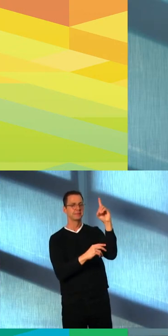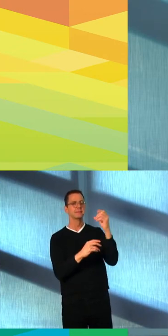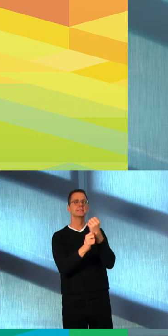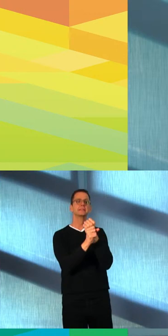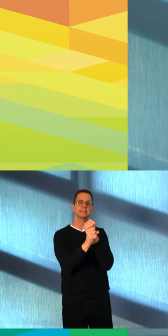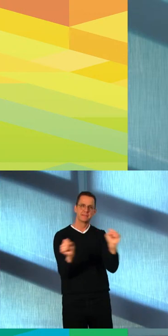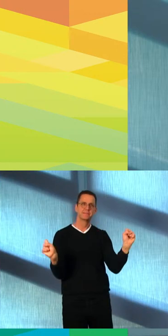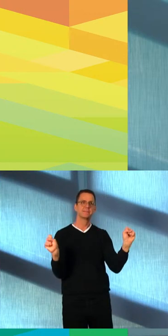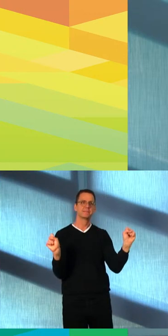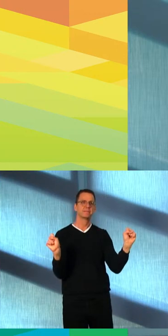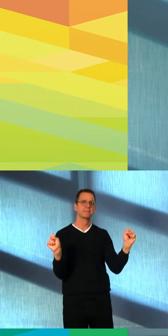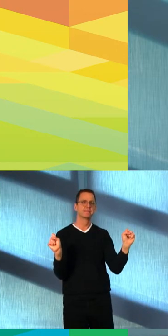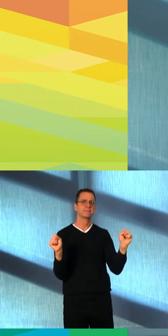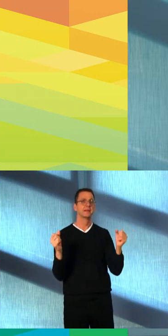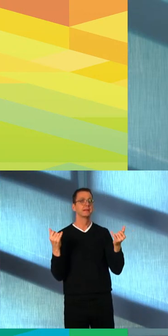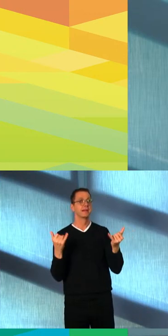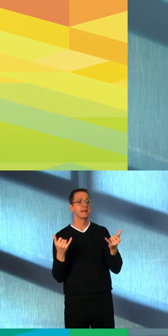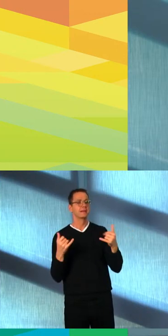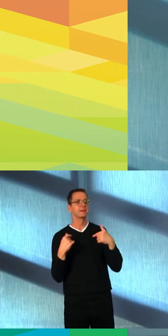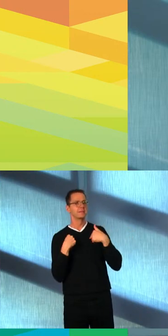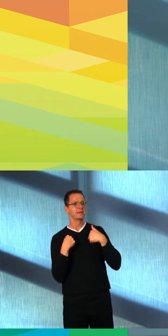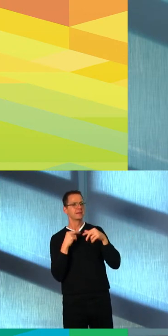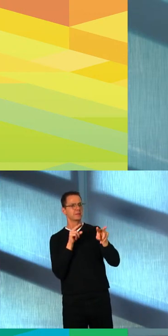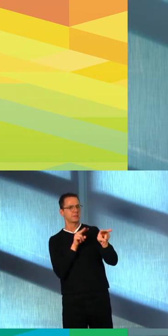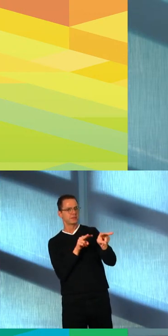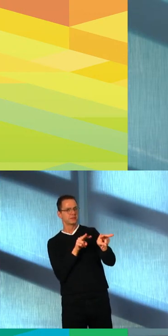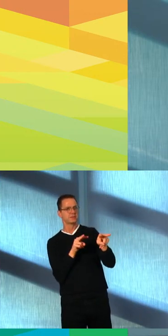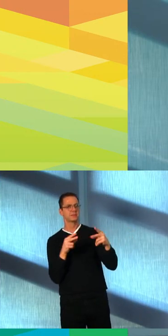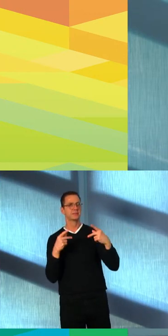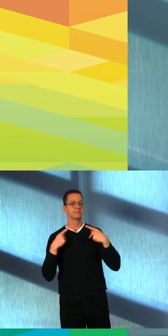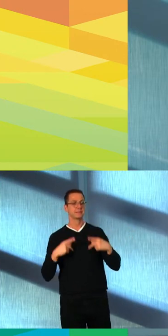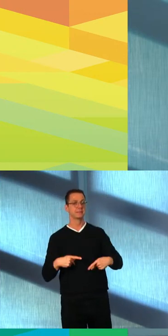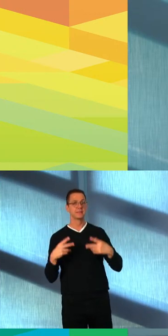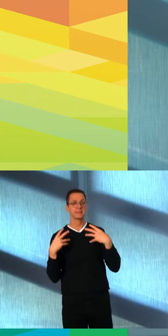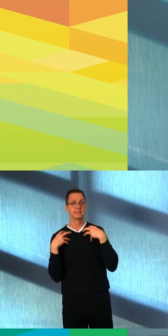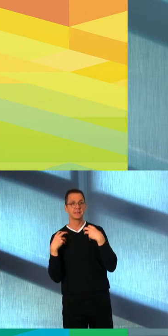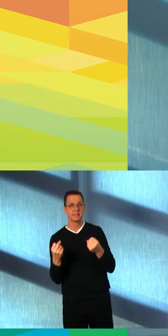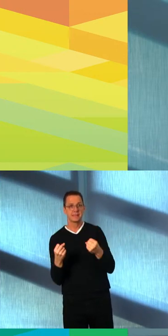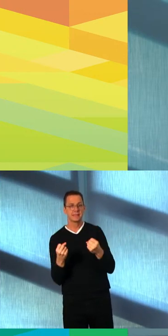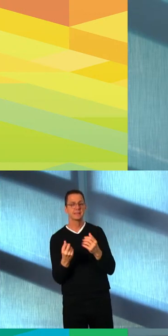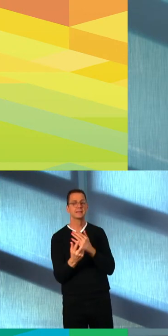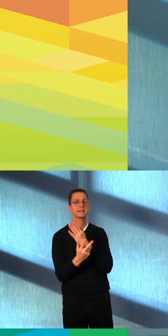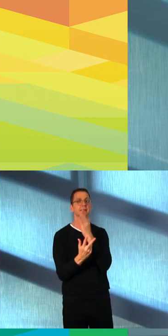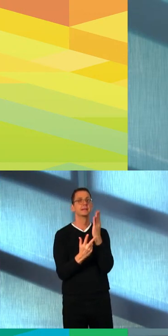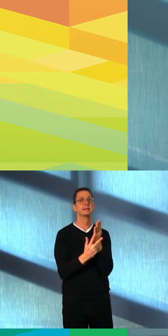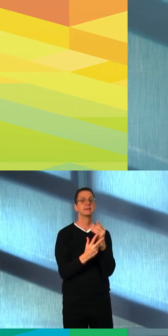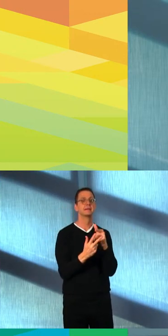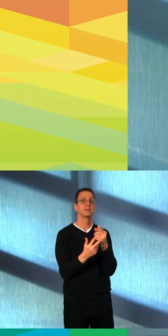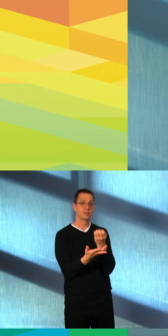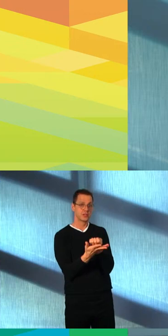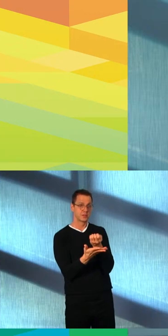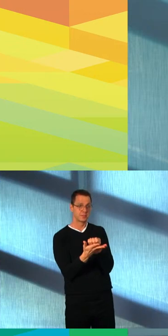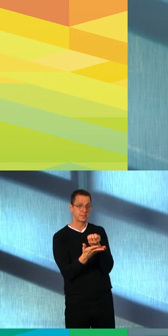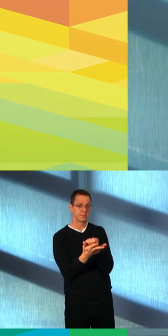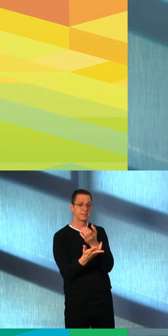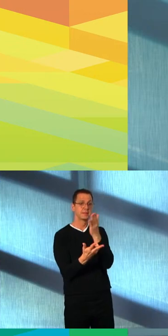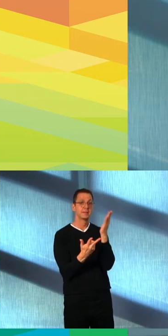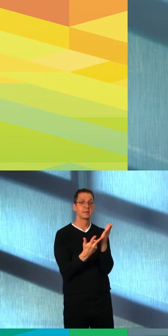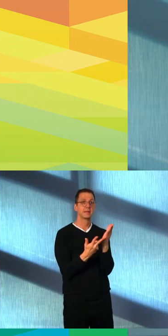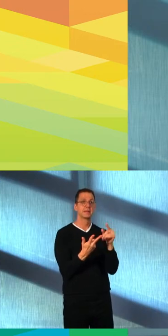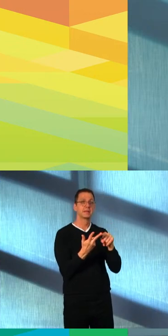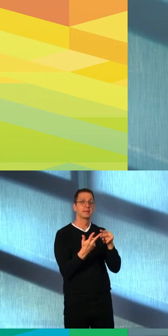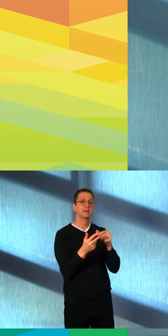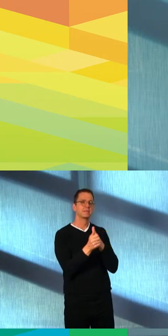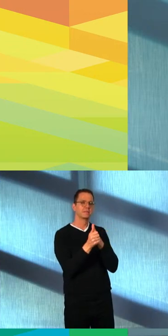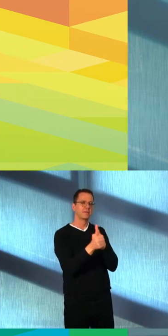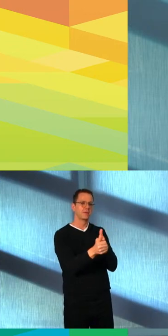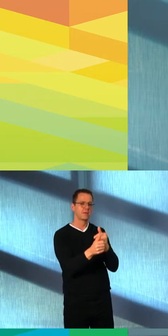the health of our economy, and the compliance with bylaws. All in an effort to ensure our approach to recovery is balanced